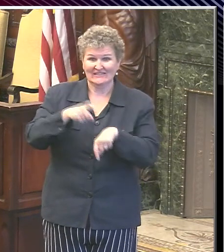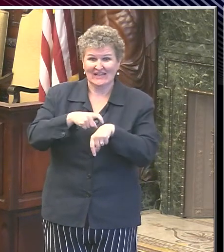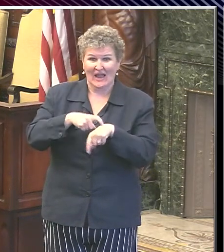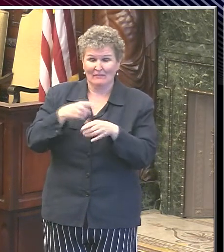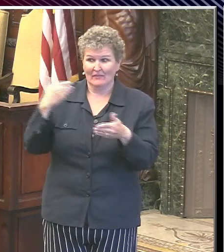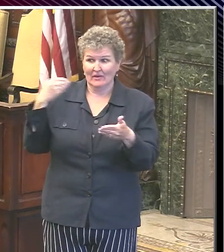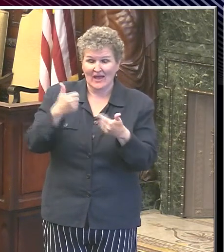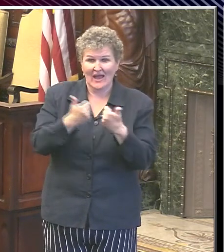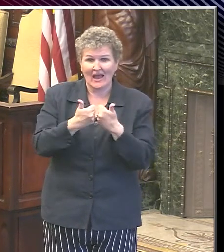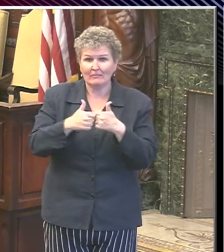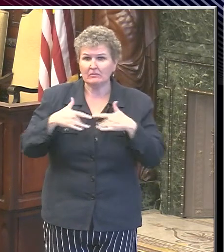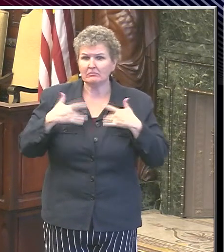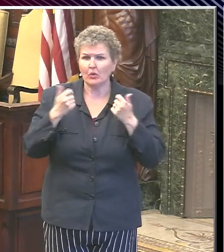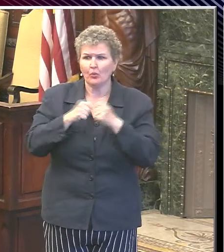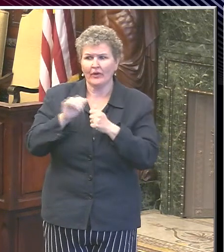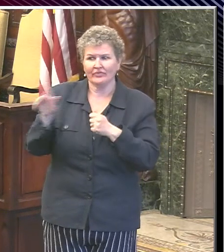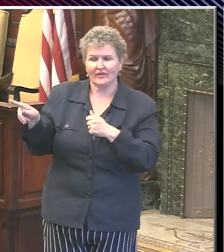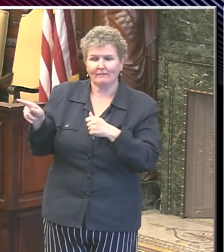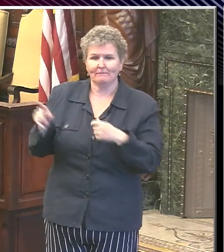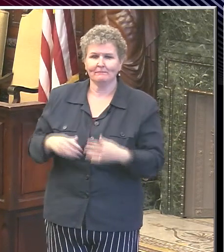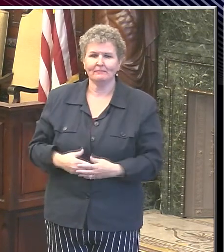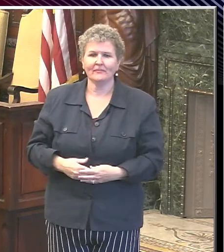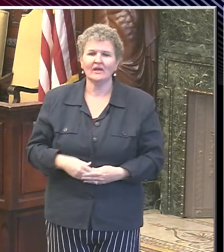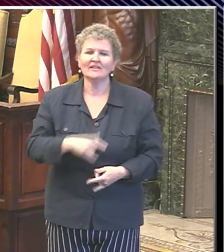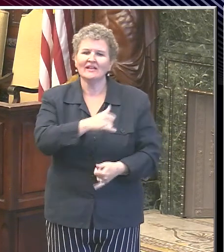That's correct. All right. Thank you.